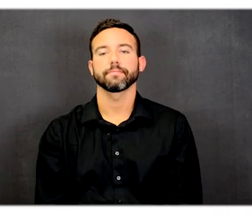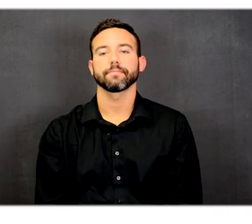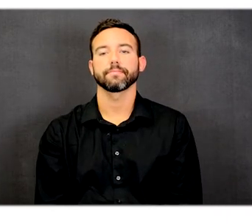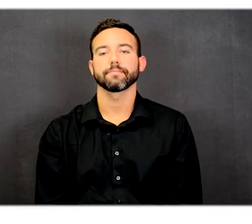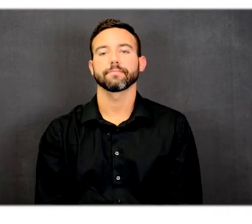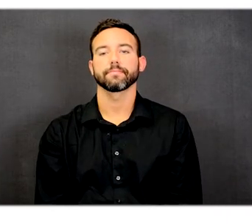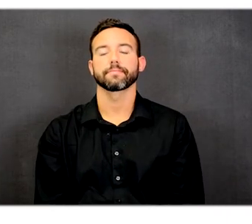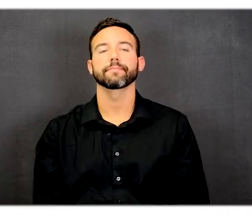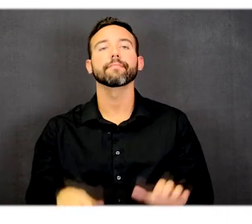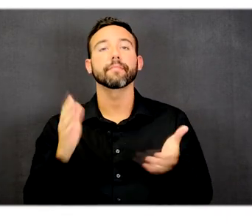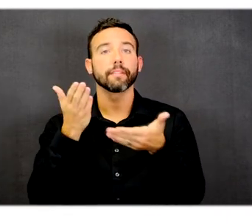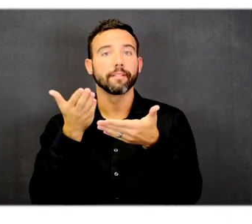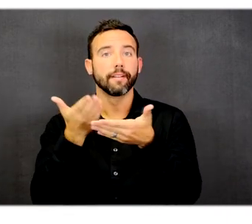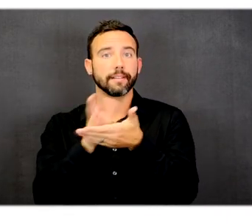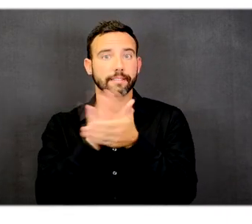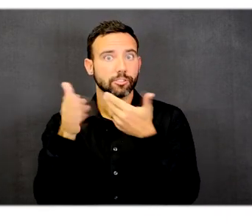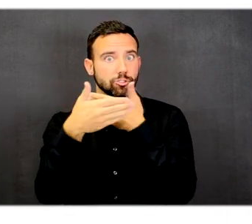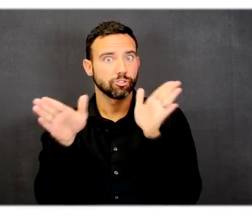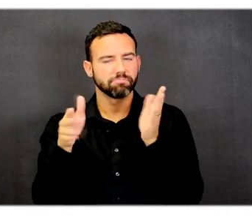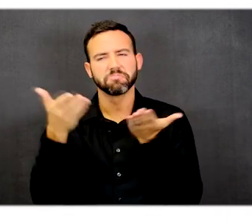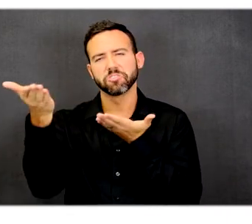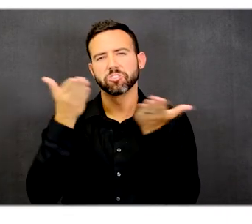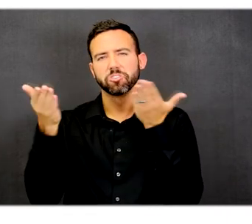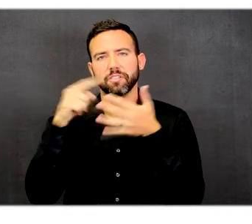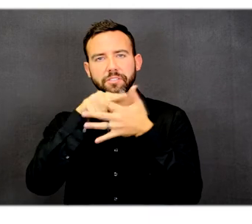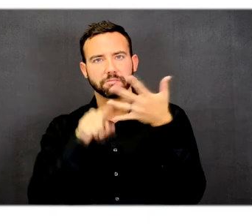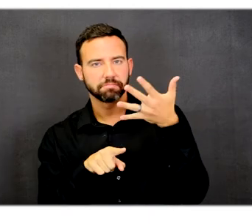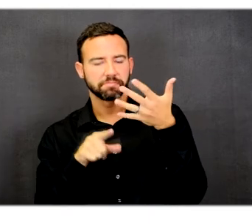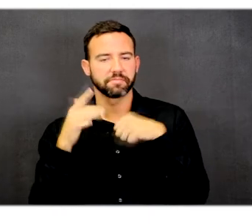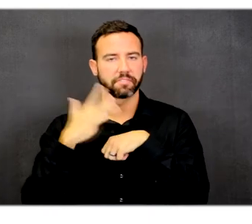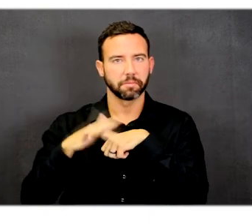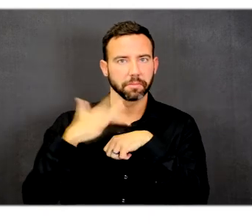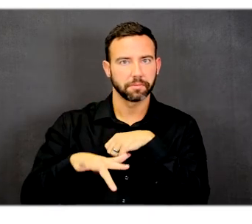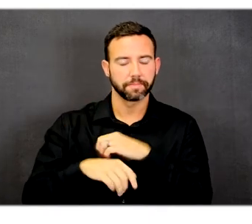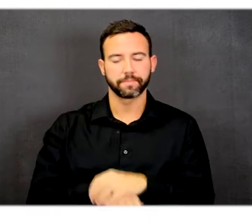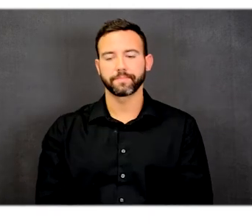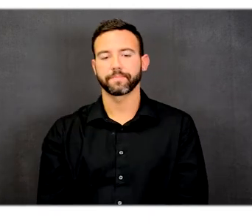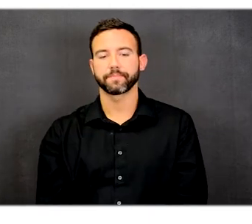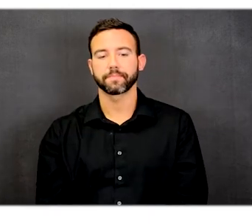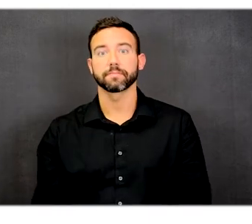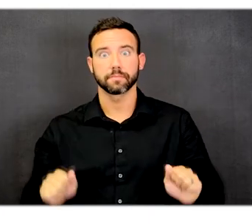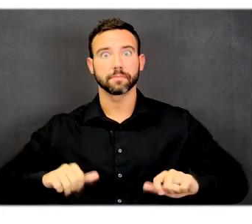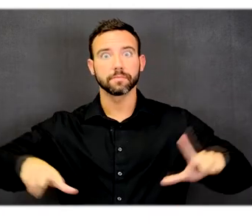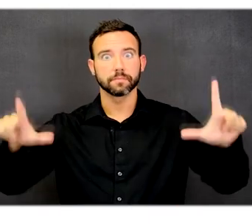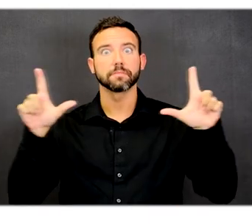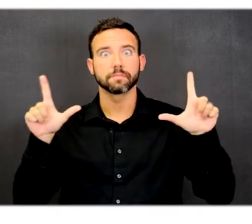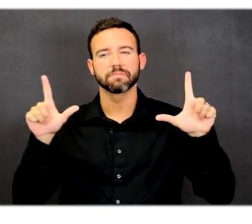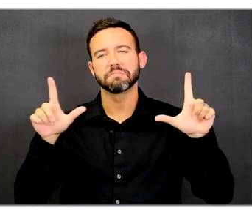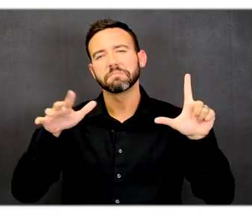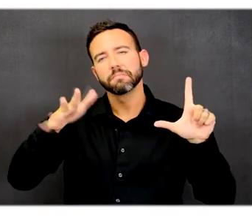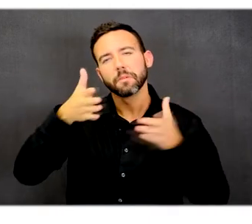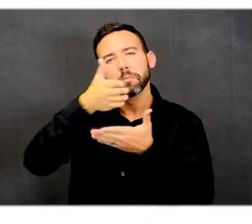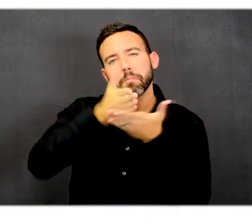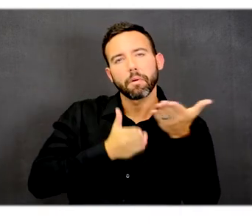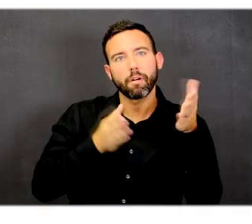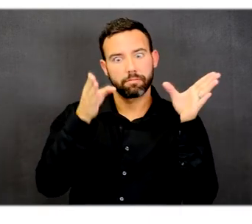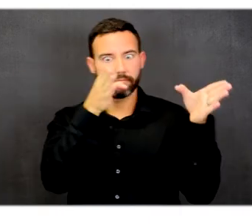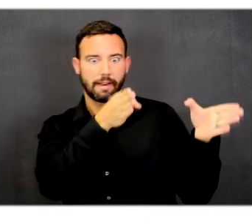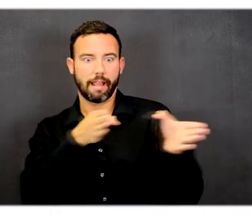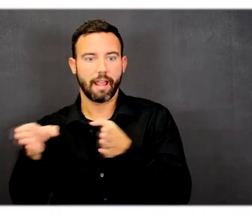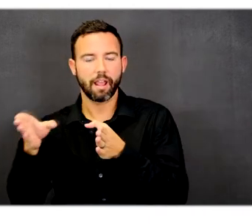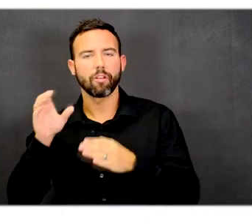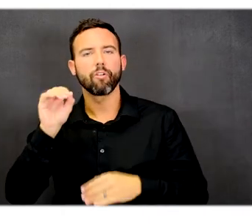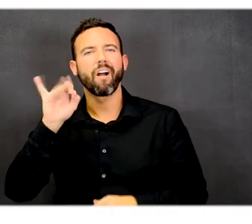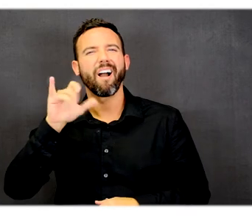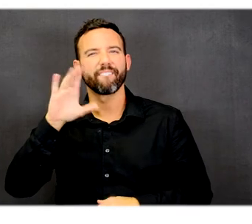Kitchen slash servery. The next slide is a portion of the planned view of the main office building